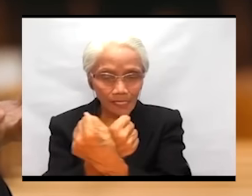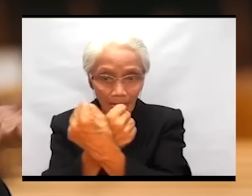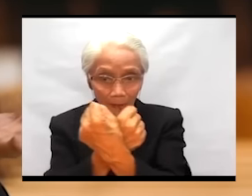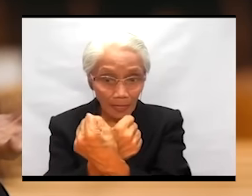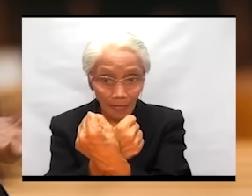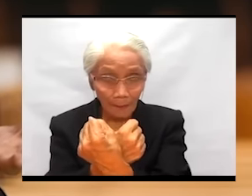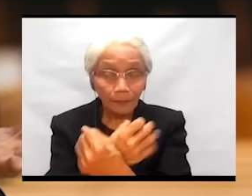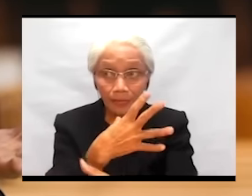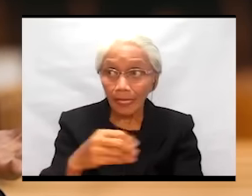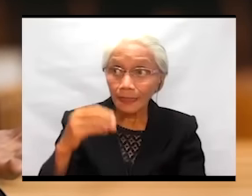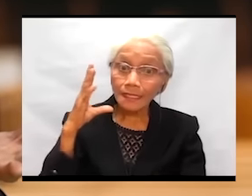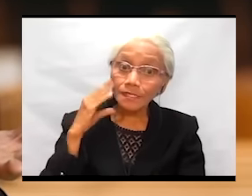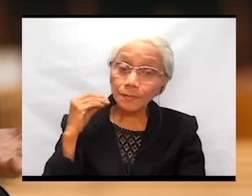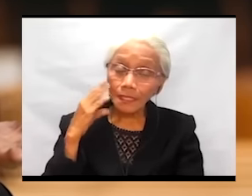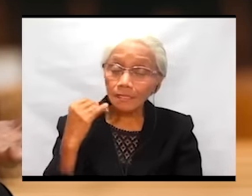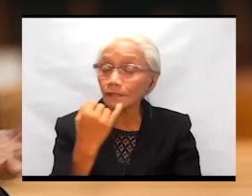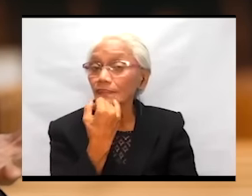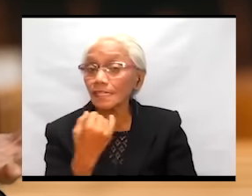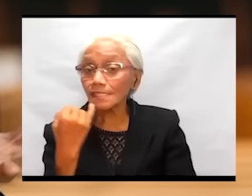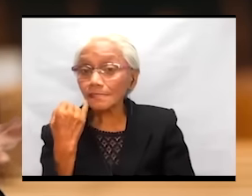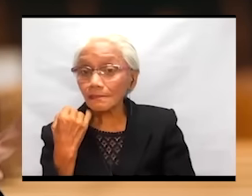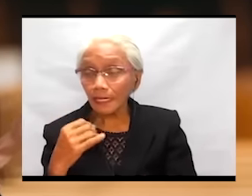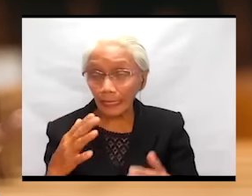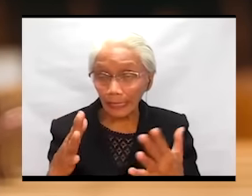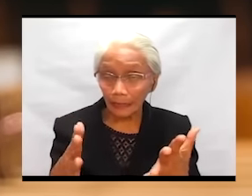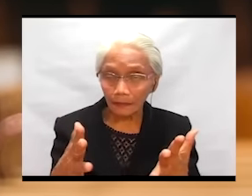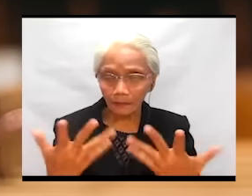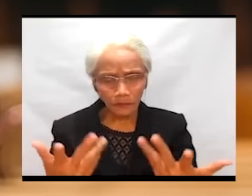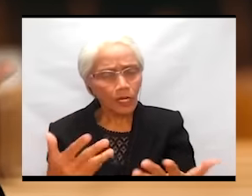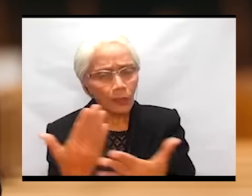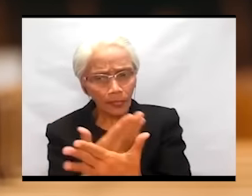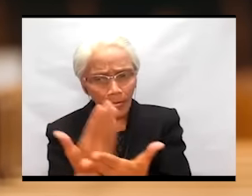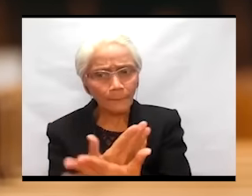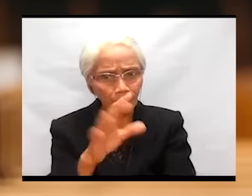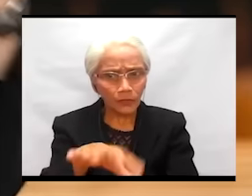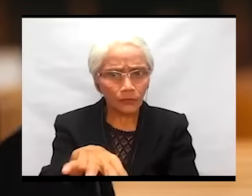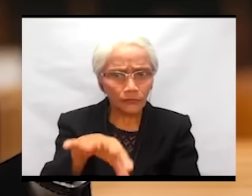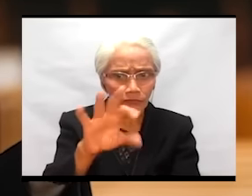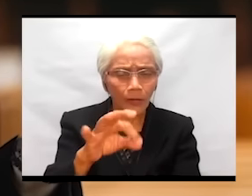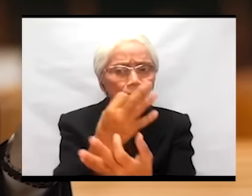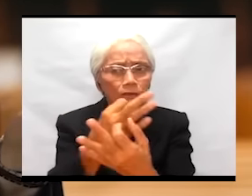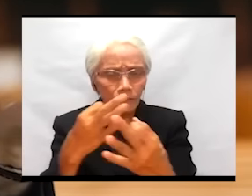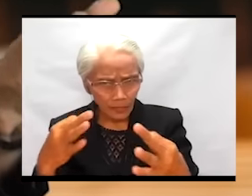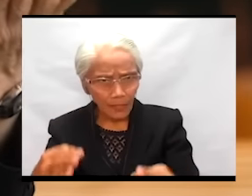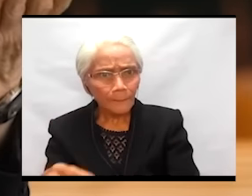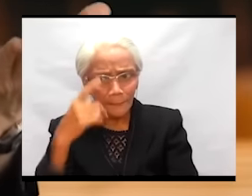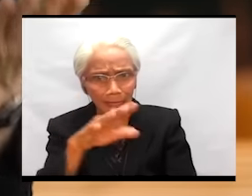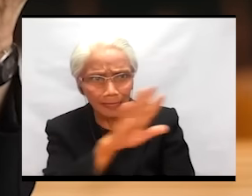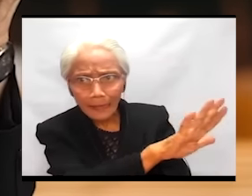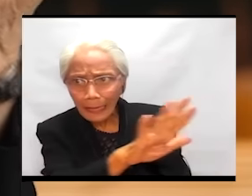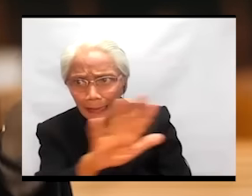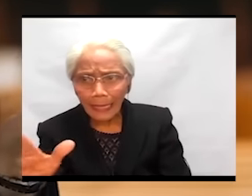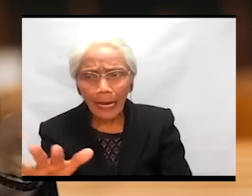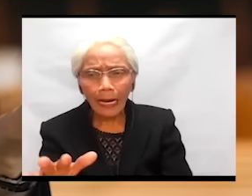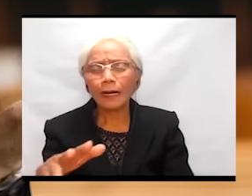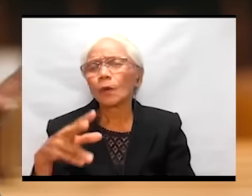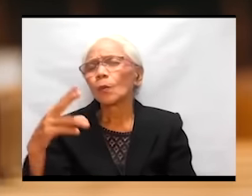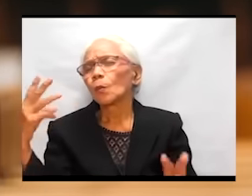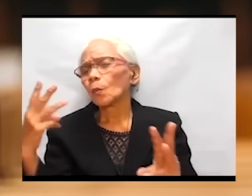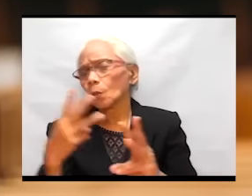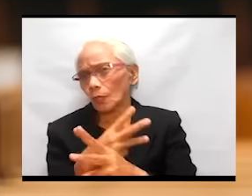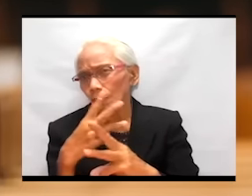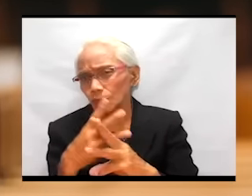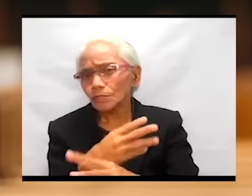the newfound freedom for them is worse than the state of slavery.